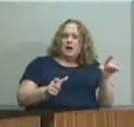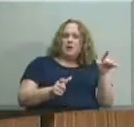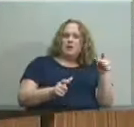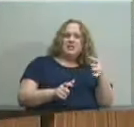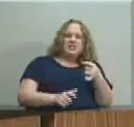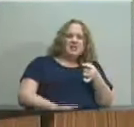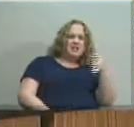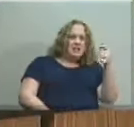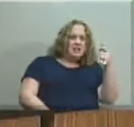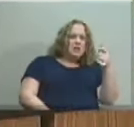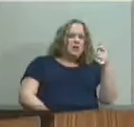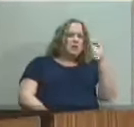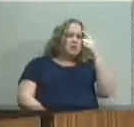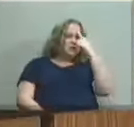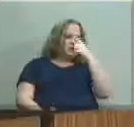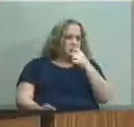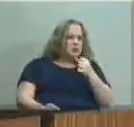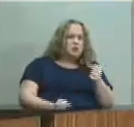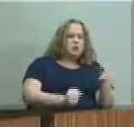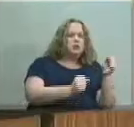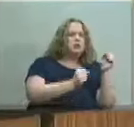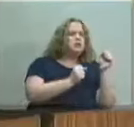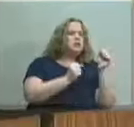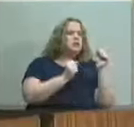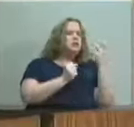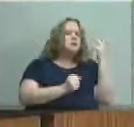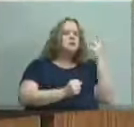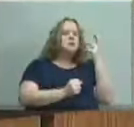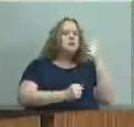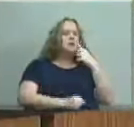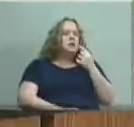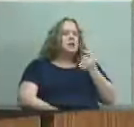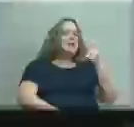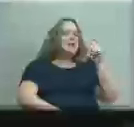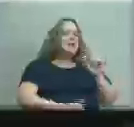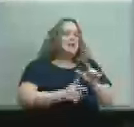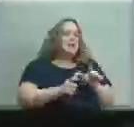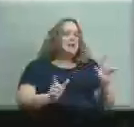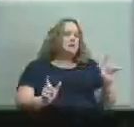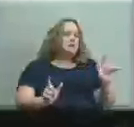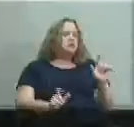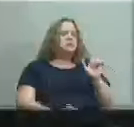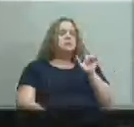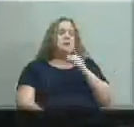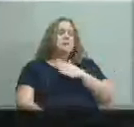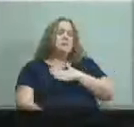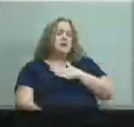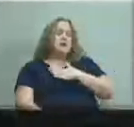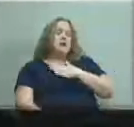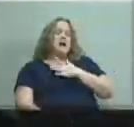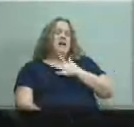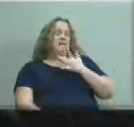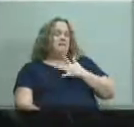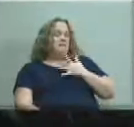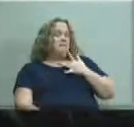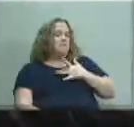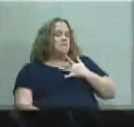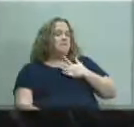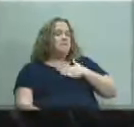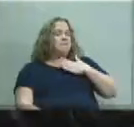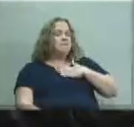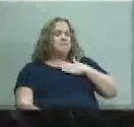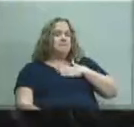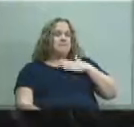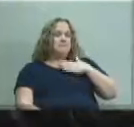was it strategic was it like what so my my sense of this is that um